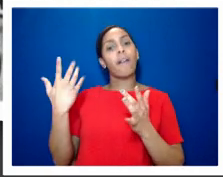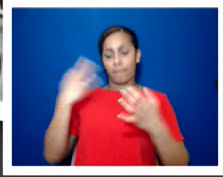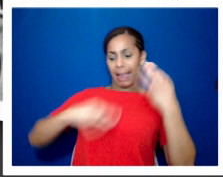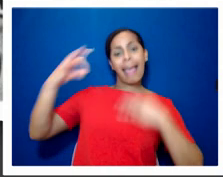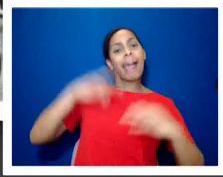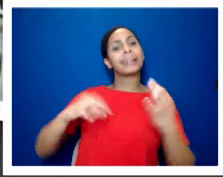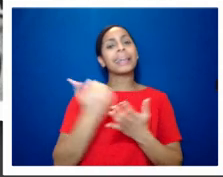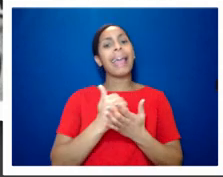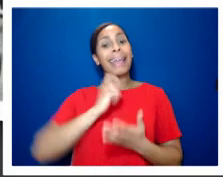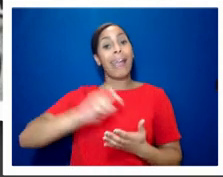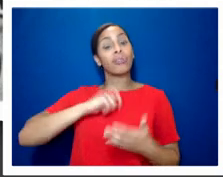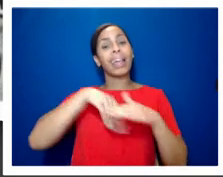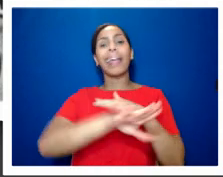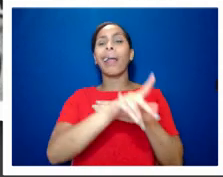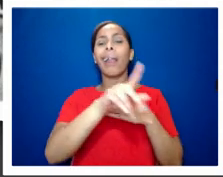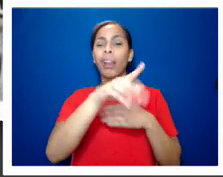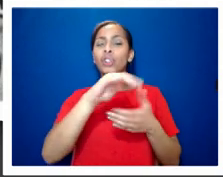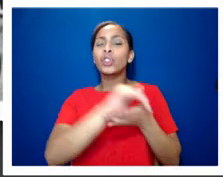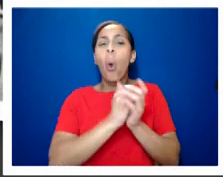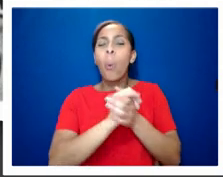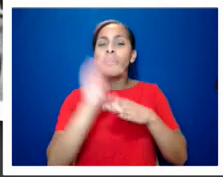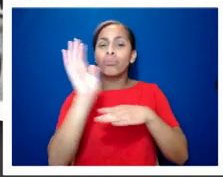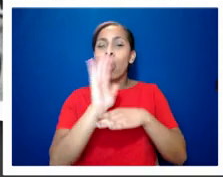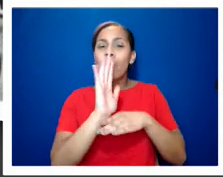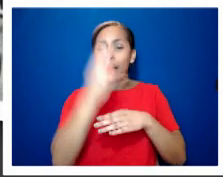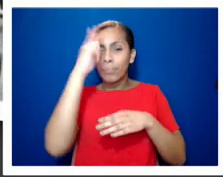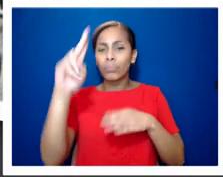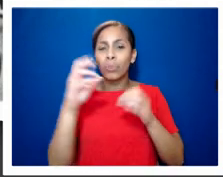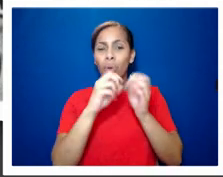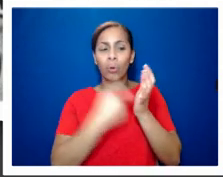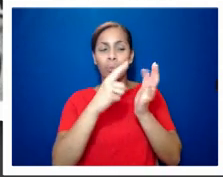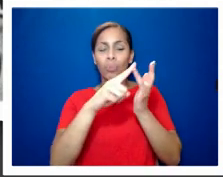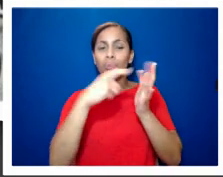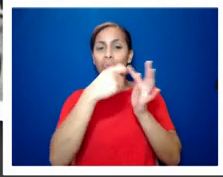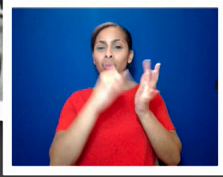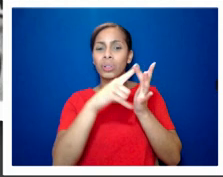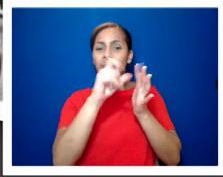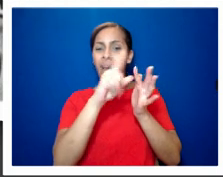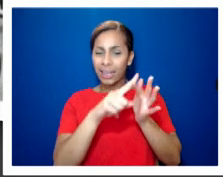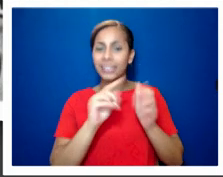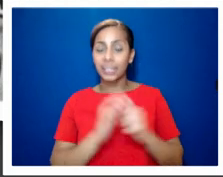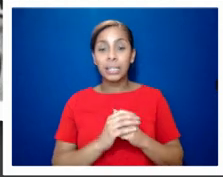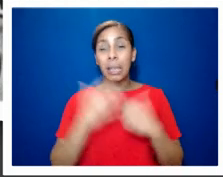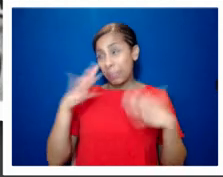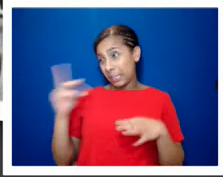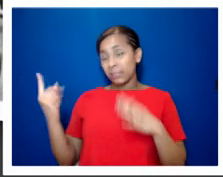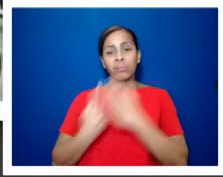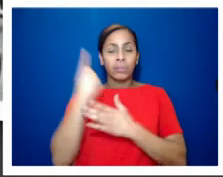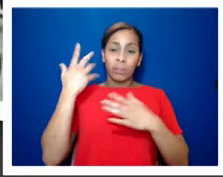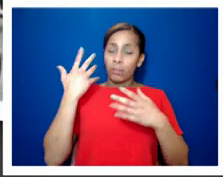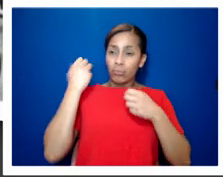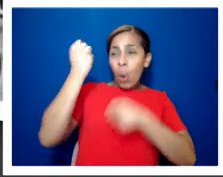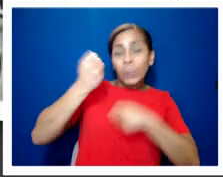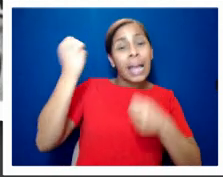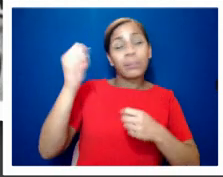on channel four and there were massive protests like this um up and down the country in places like brighton leeds and london